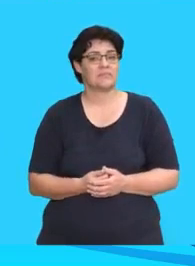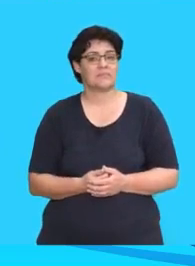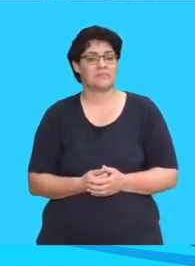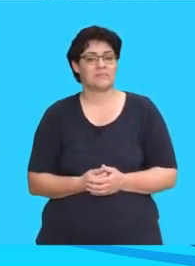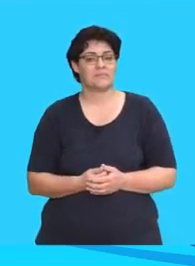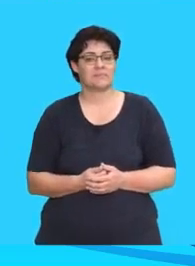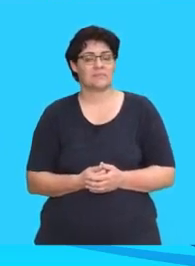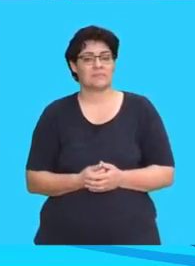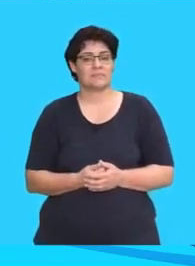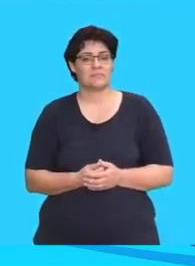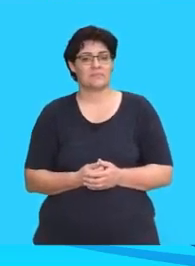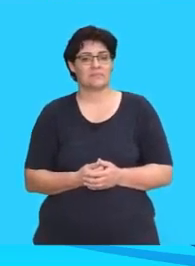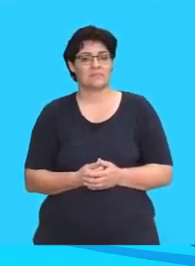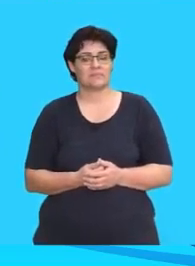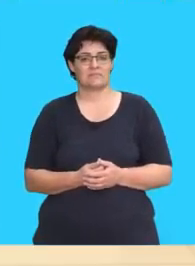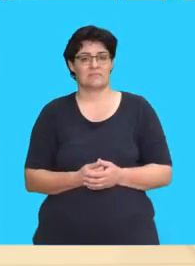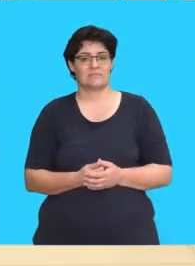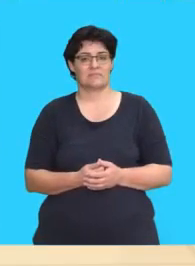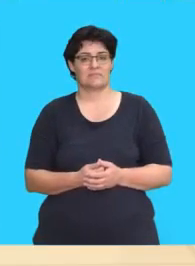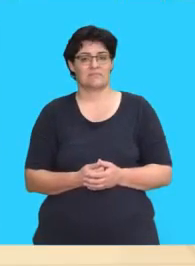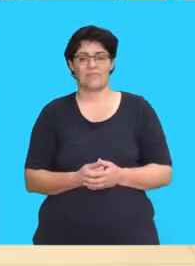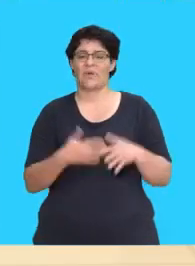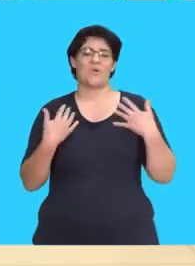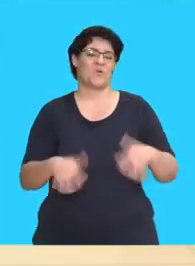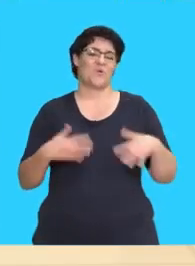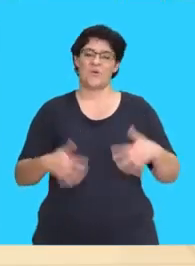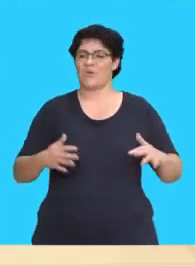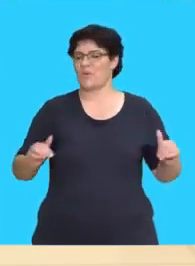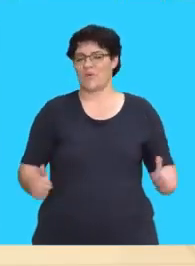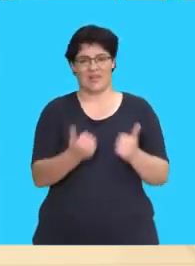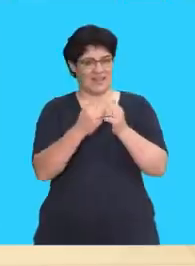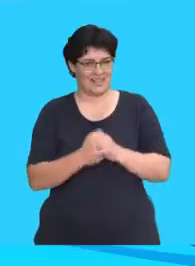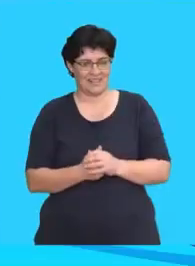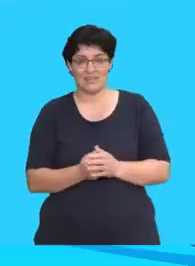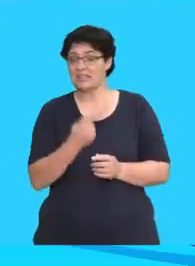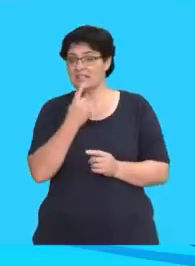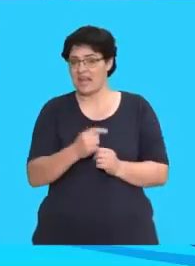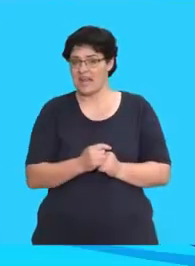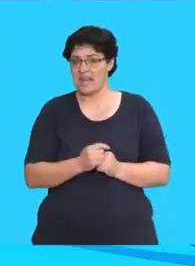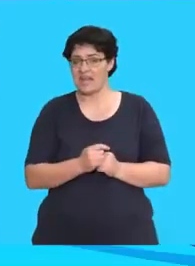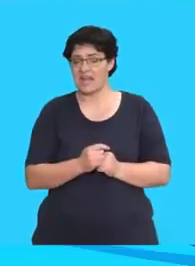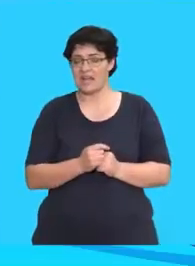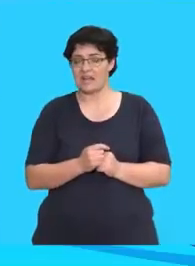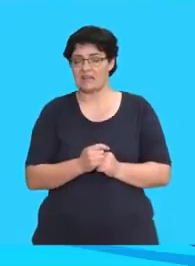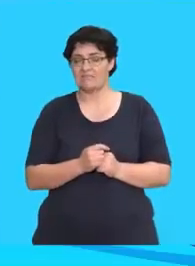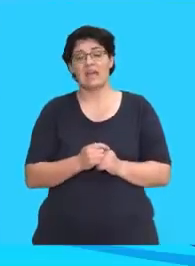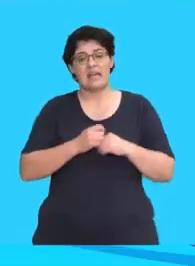octopus can change colour. Very good! Say, seahorse.